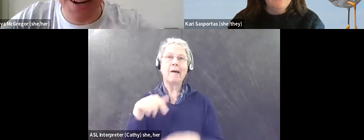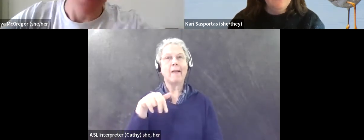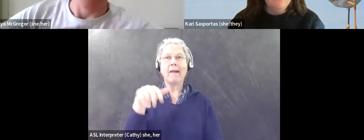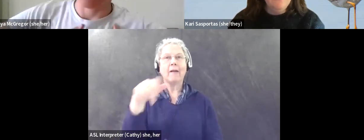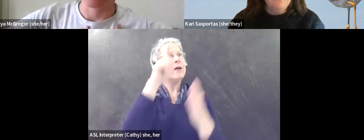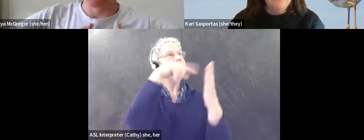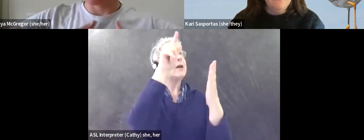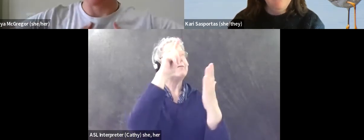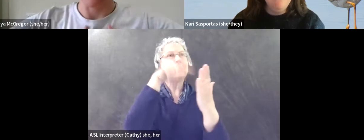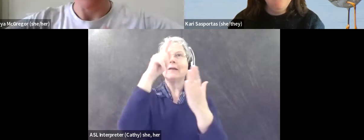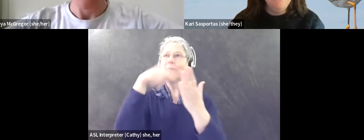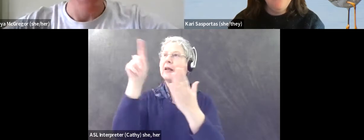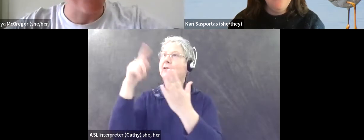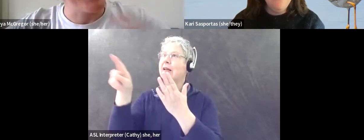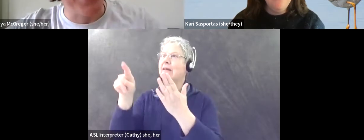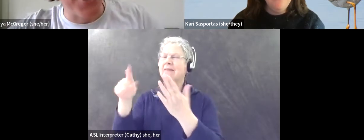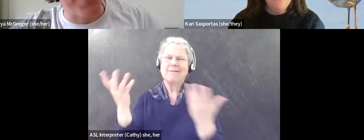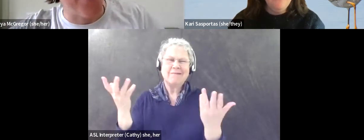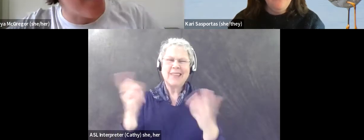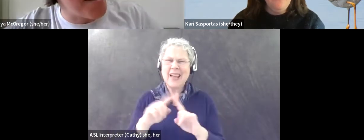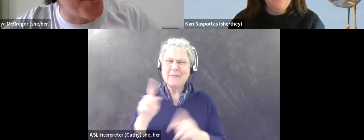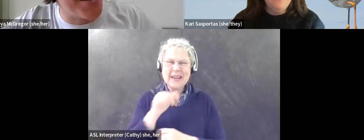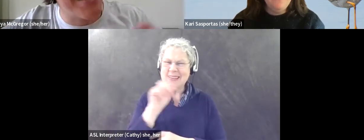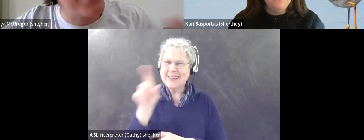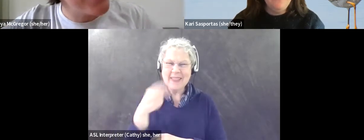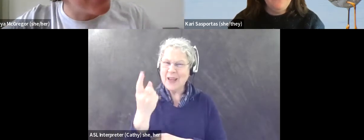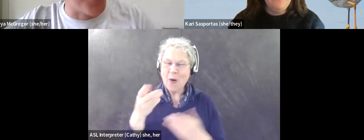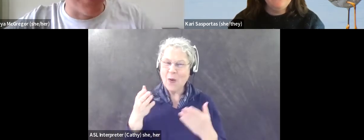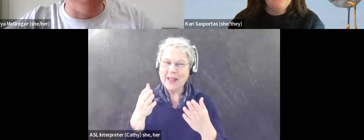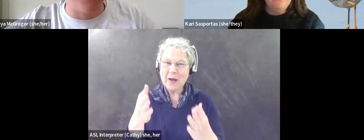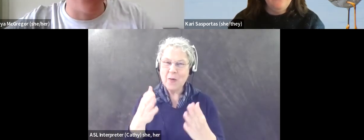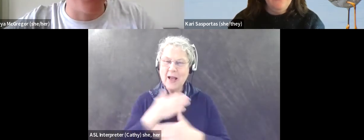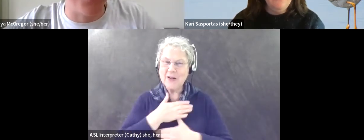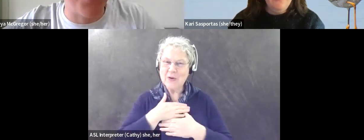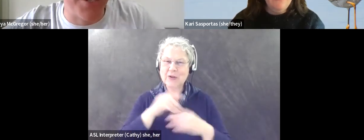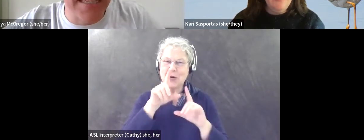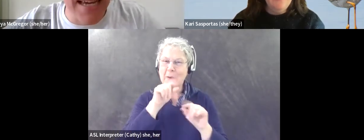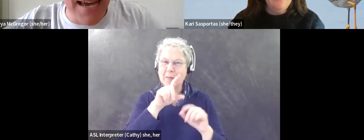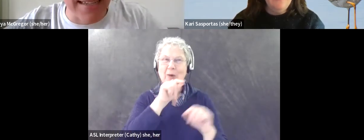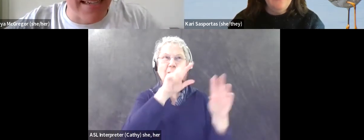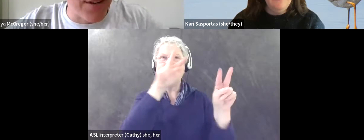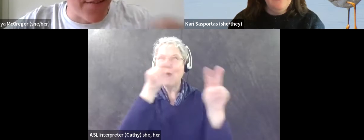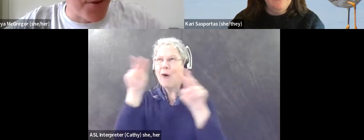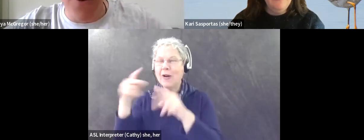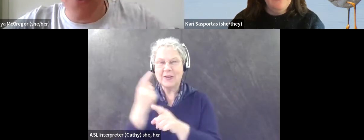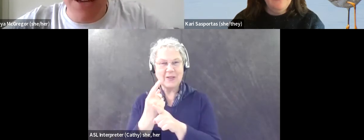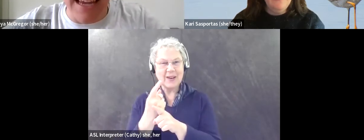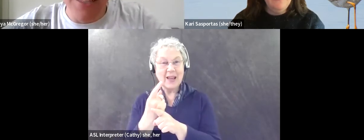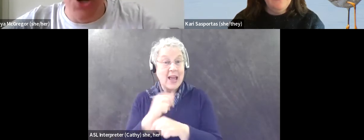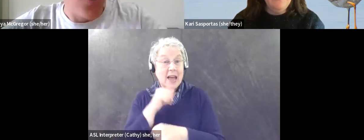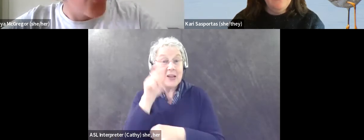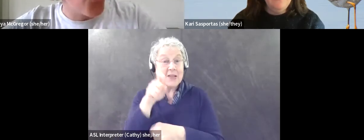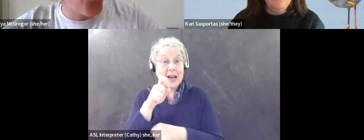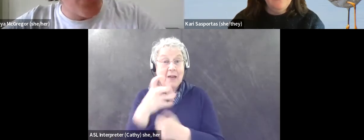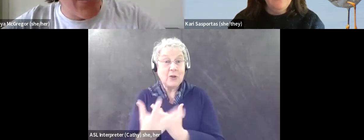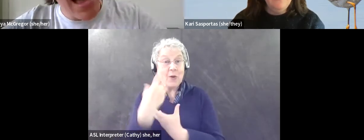to eBird. I also am a lister, but it's not the only way I bird. And there's lots of different ways to enjoy birds. It doesn't even have to involve looking.